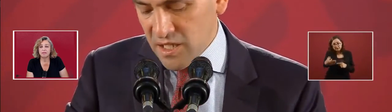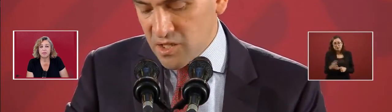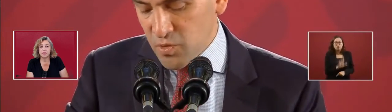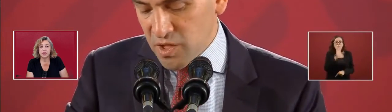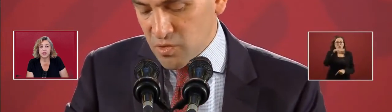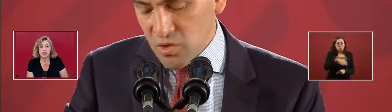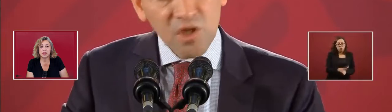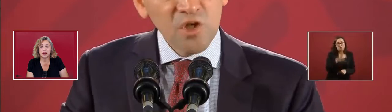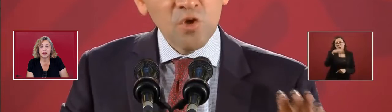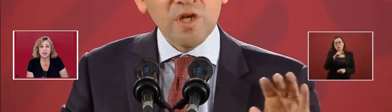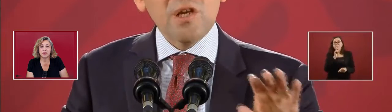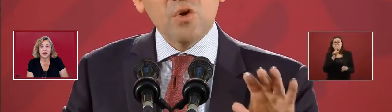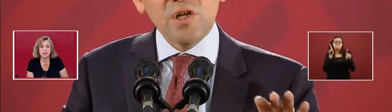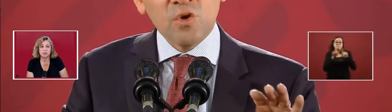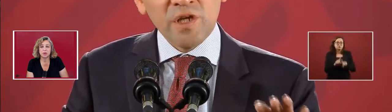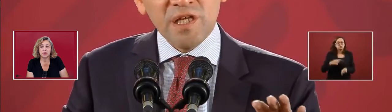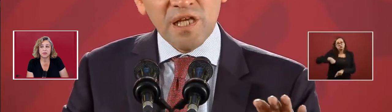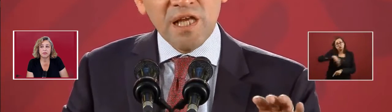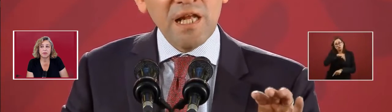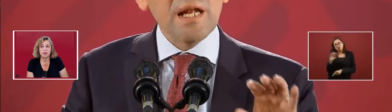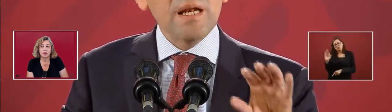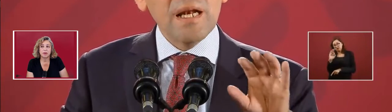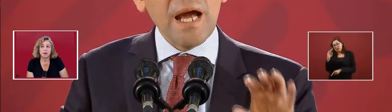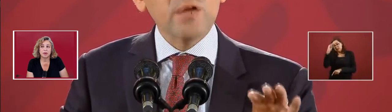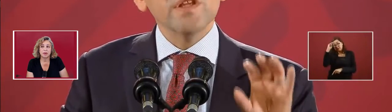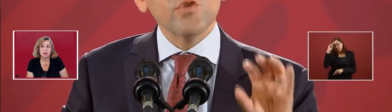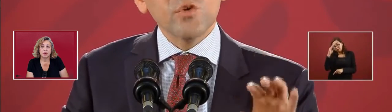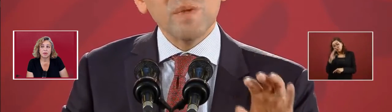information that is already disposed of.